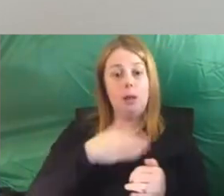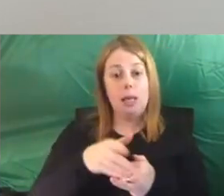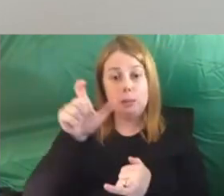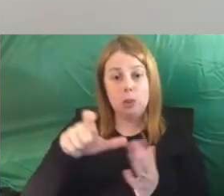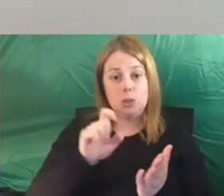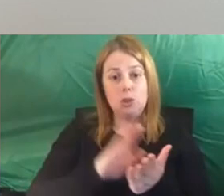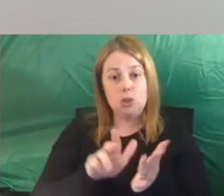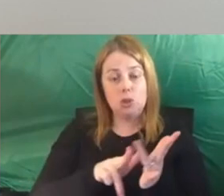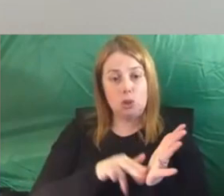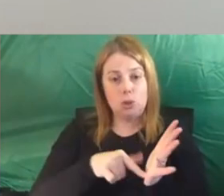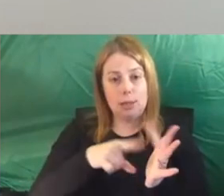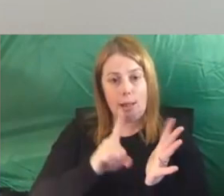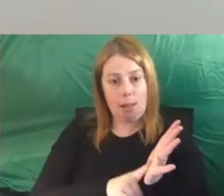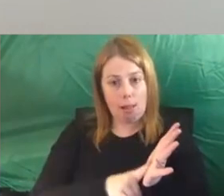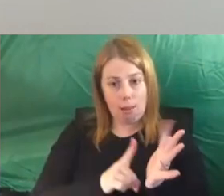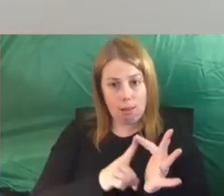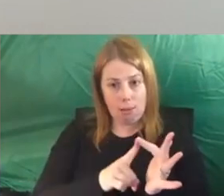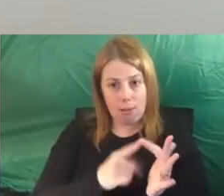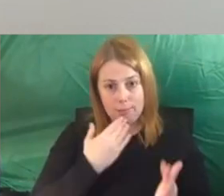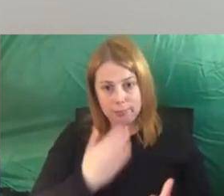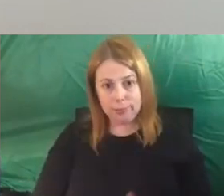before we move on to our next question. Thank you.